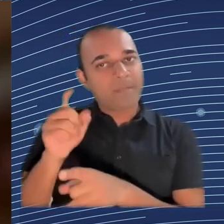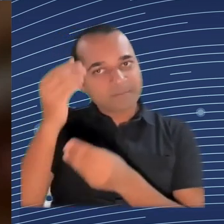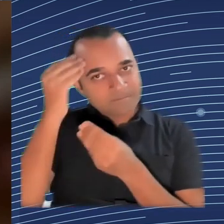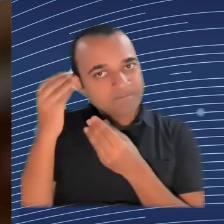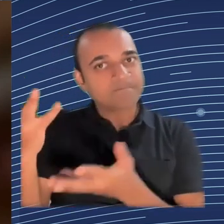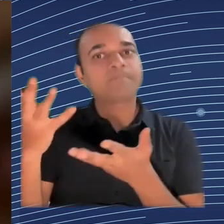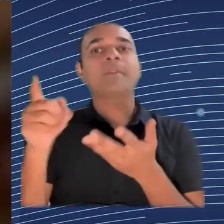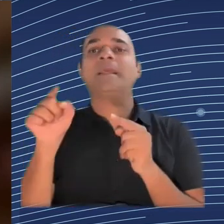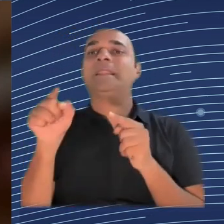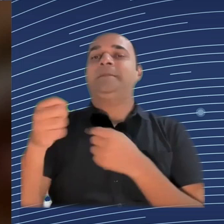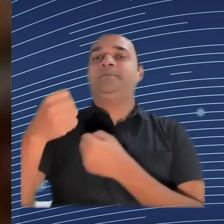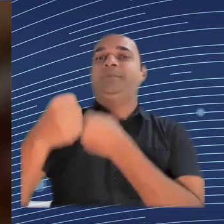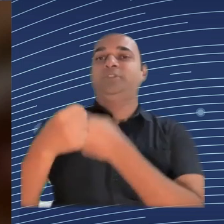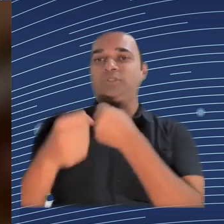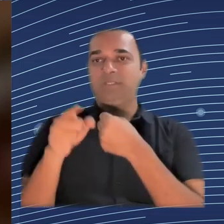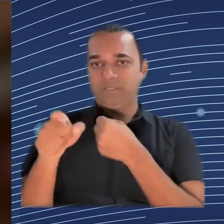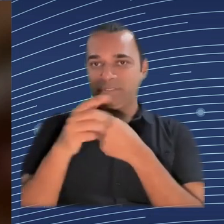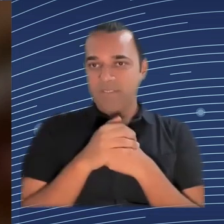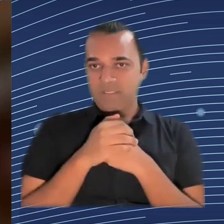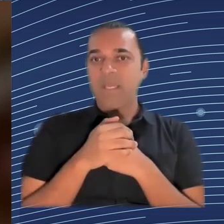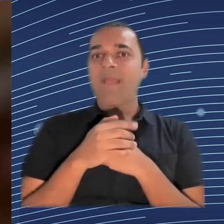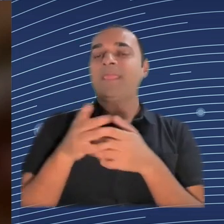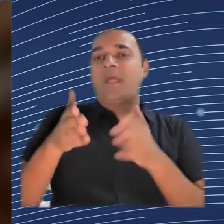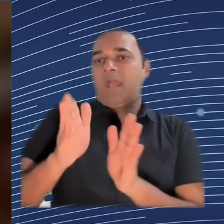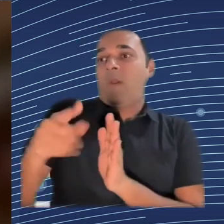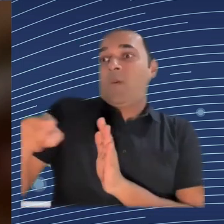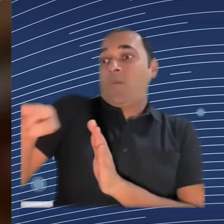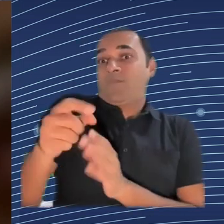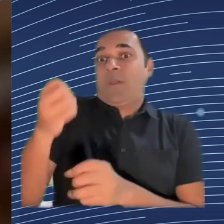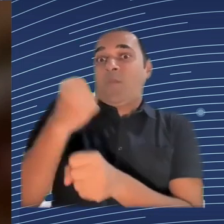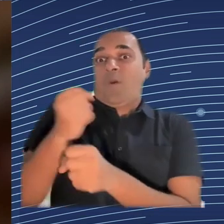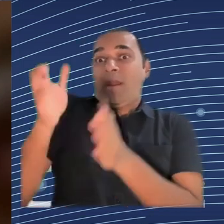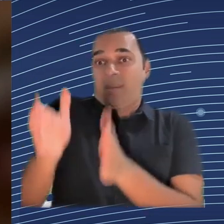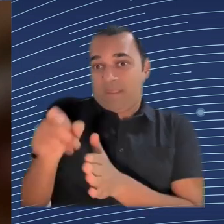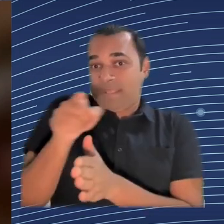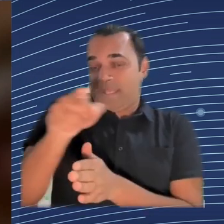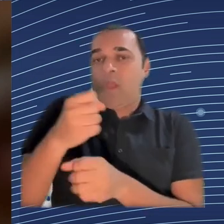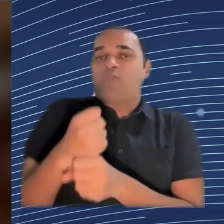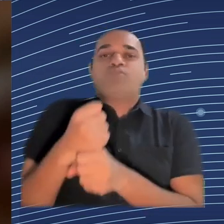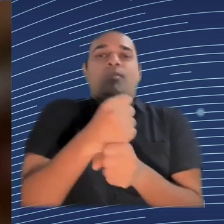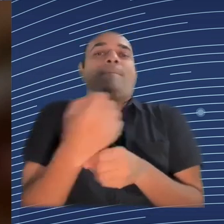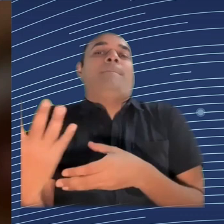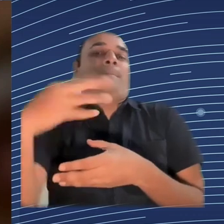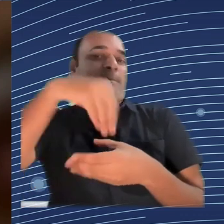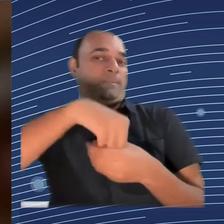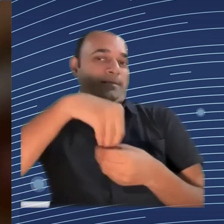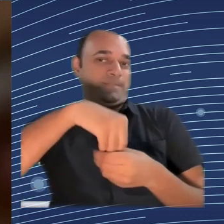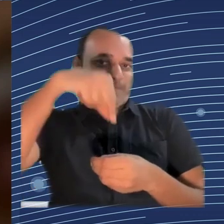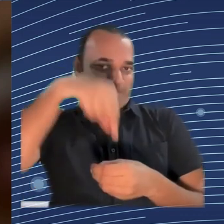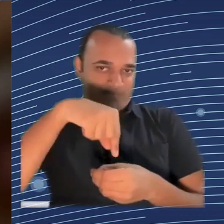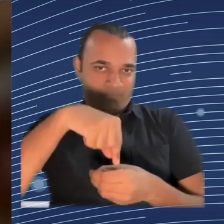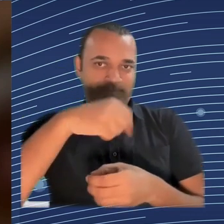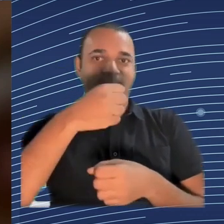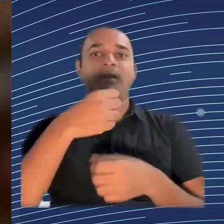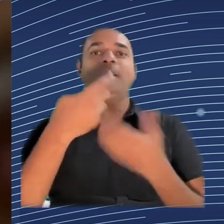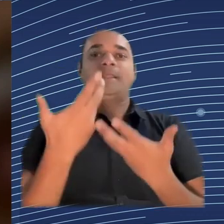it's really a process of implementing worker interests. And this is about transparency and communication about what these systems